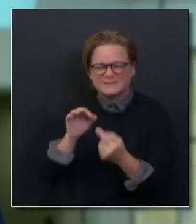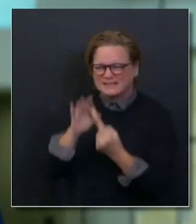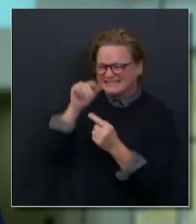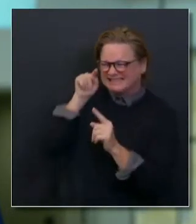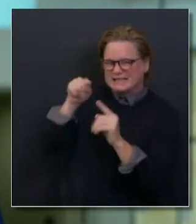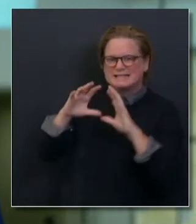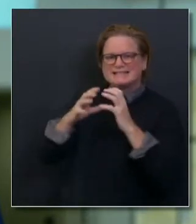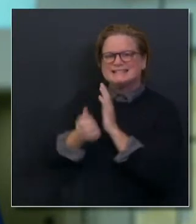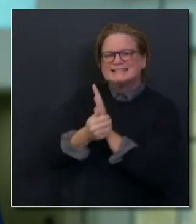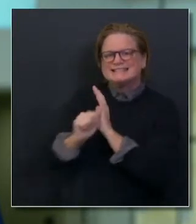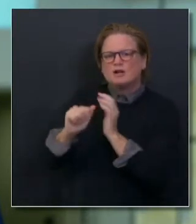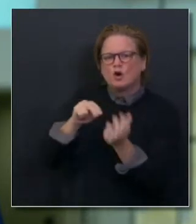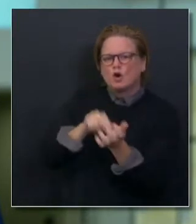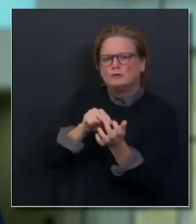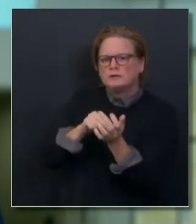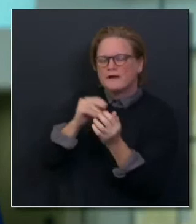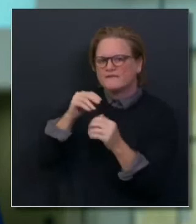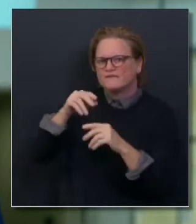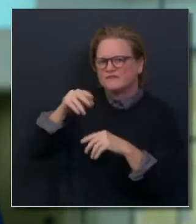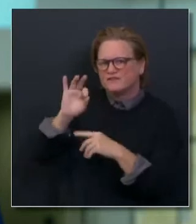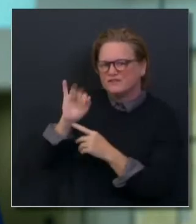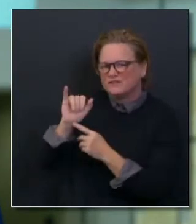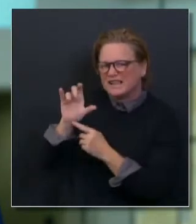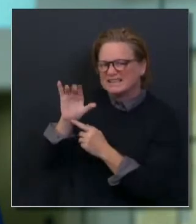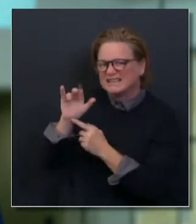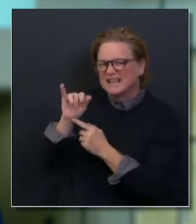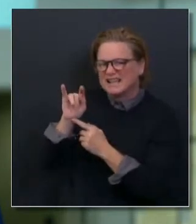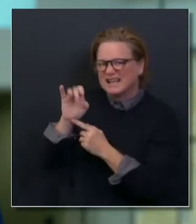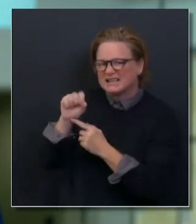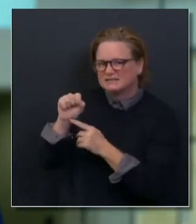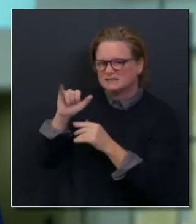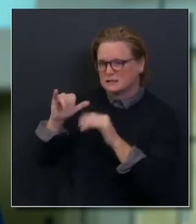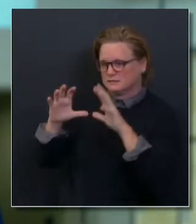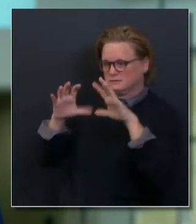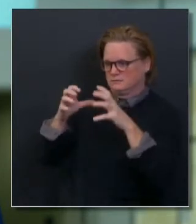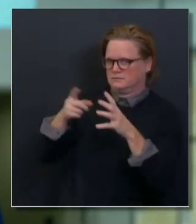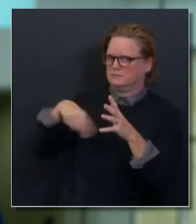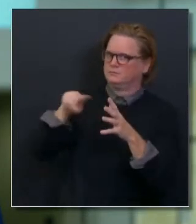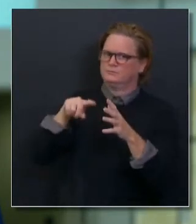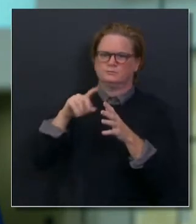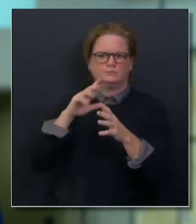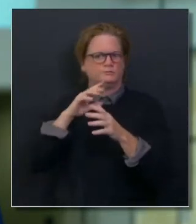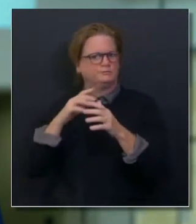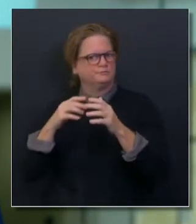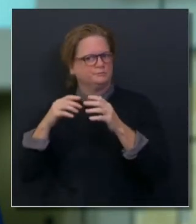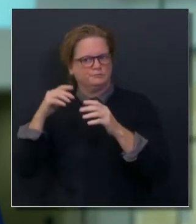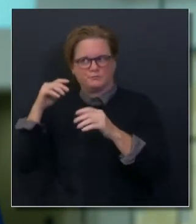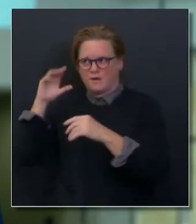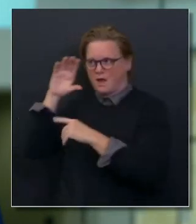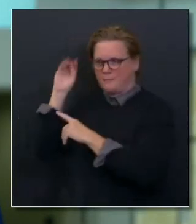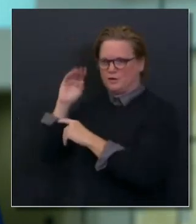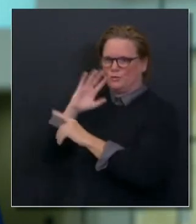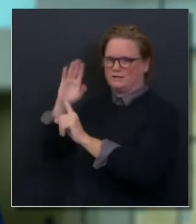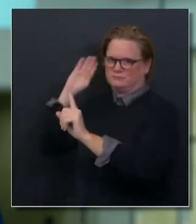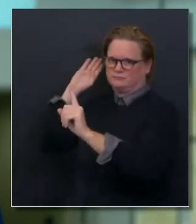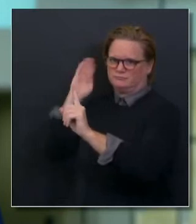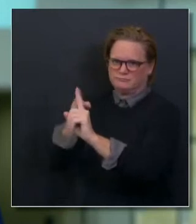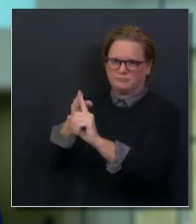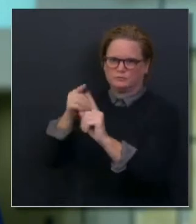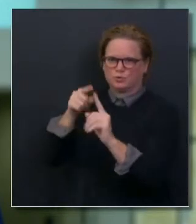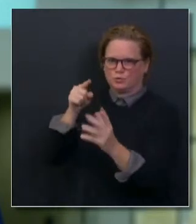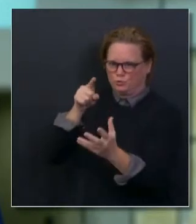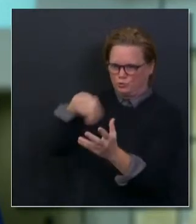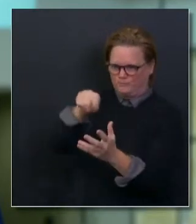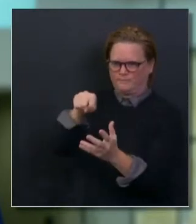those facilities directly are getting the vaccine, we have confidence that it will end up with the right people